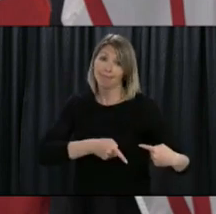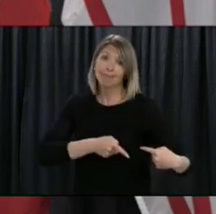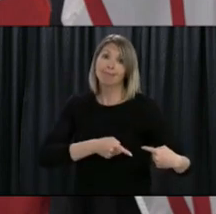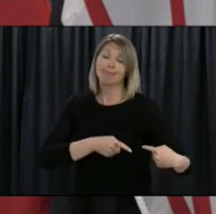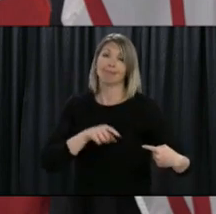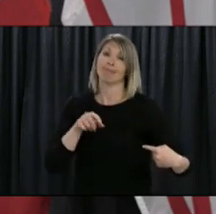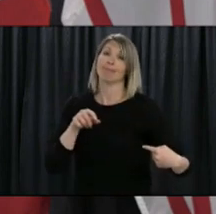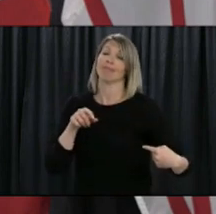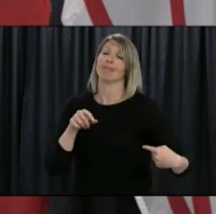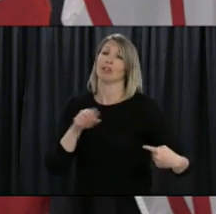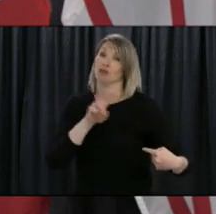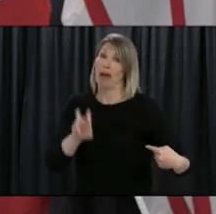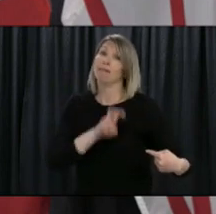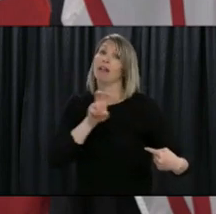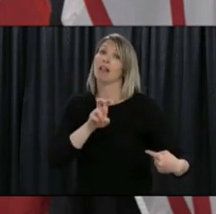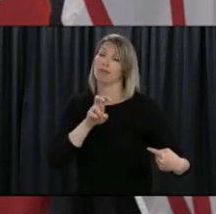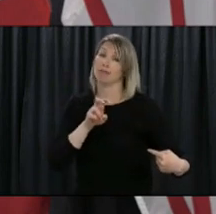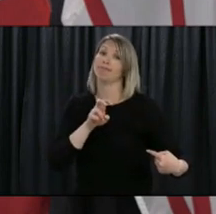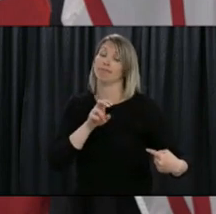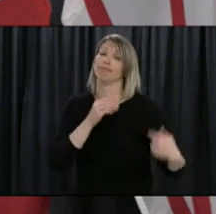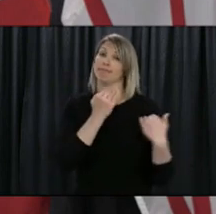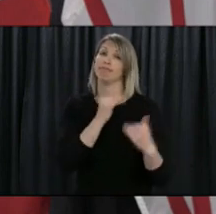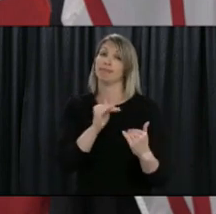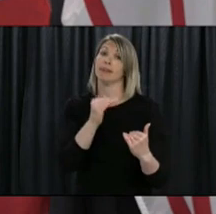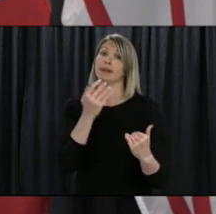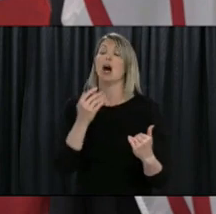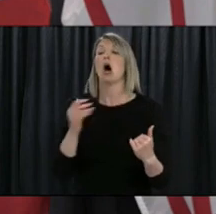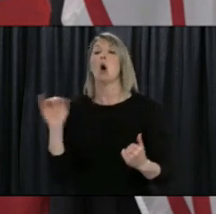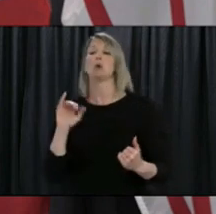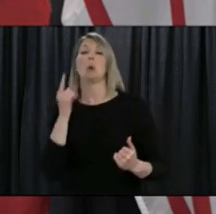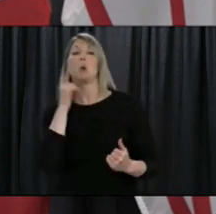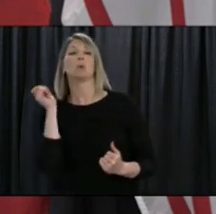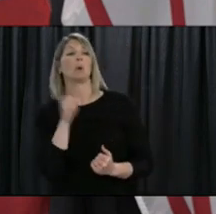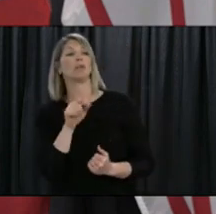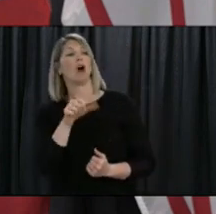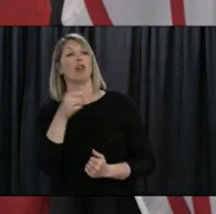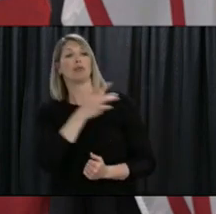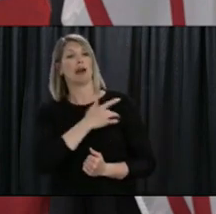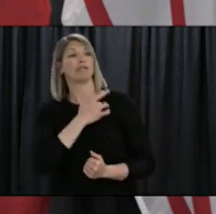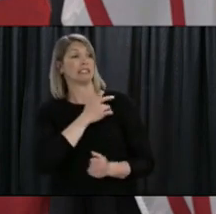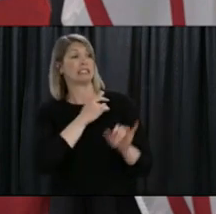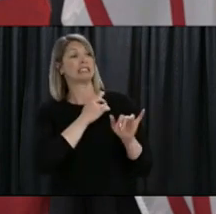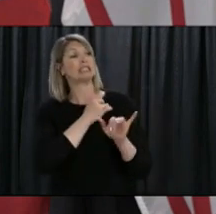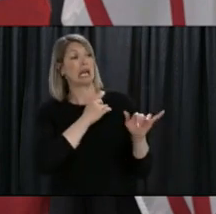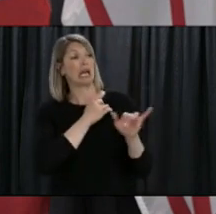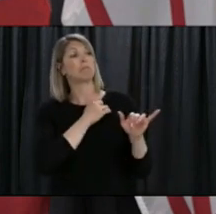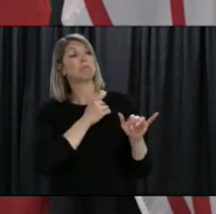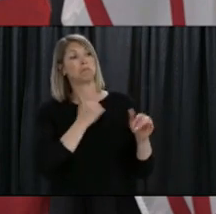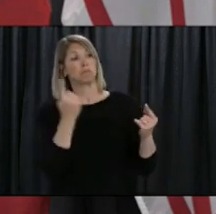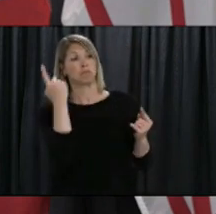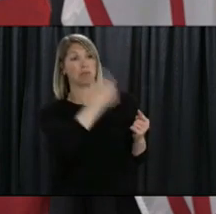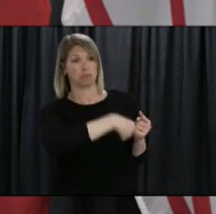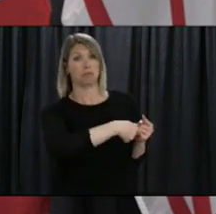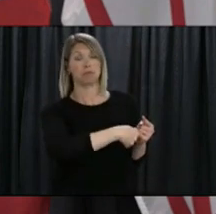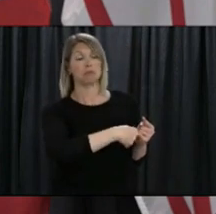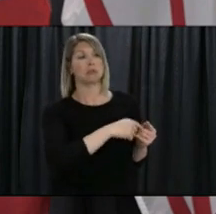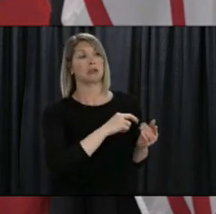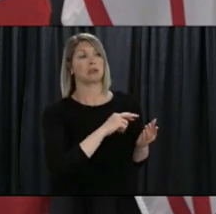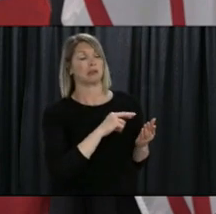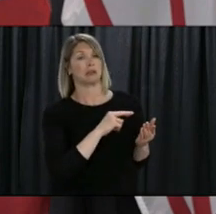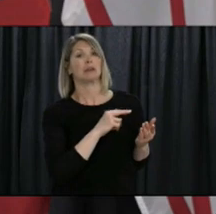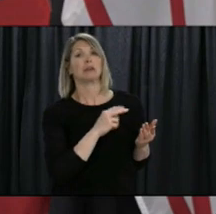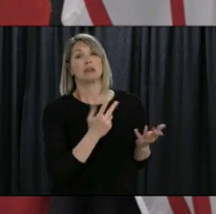seen is similar in similar in provinces have taken similar measures and this was put in place you know to make sure that